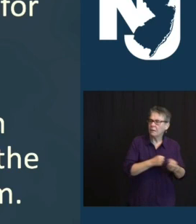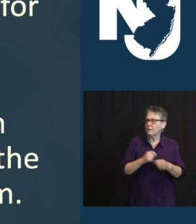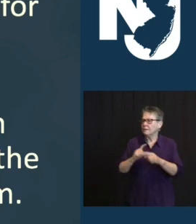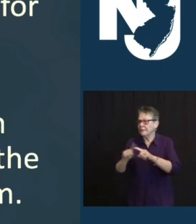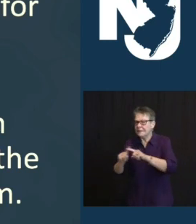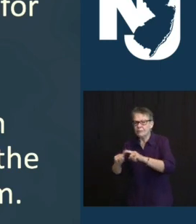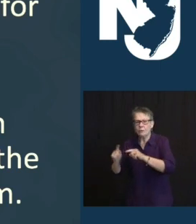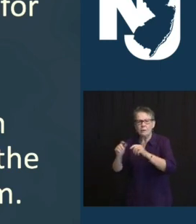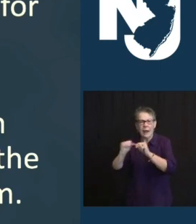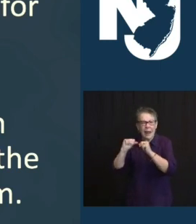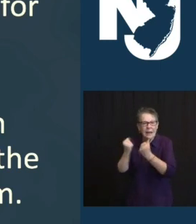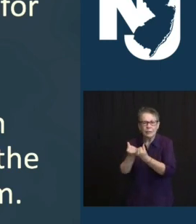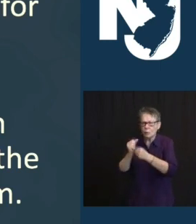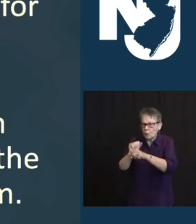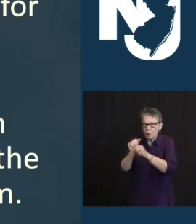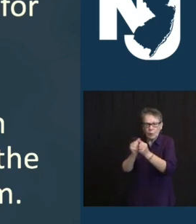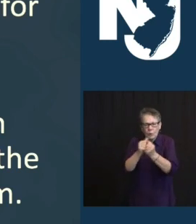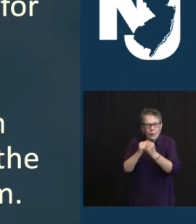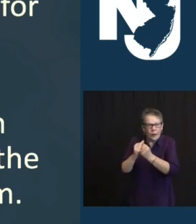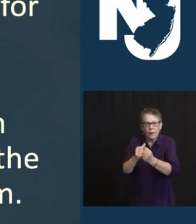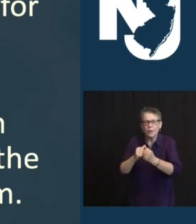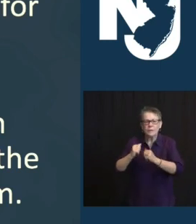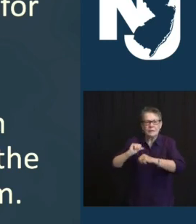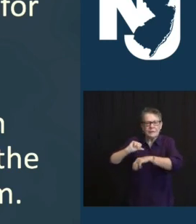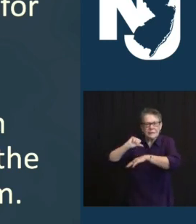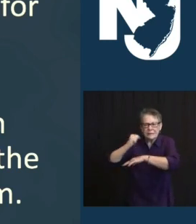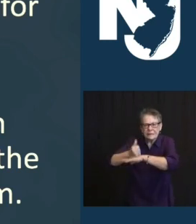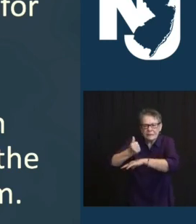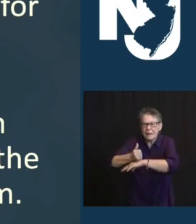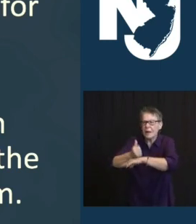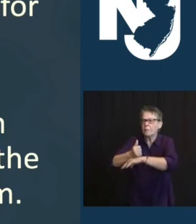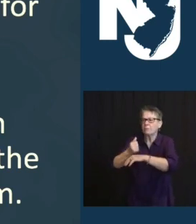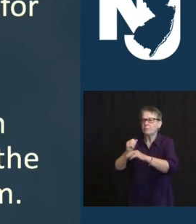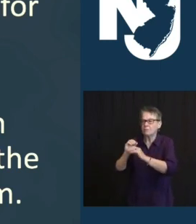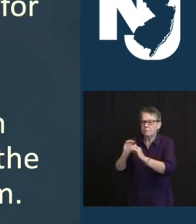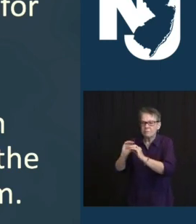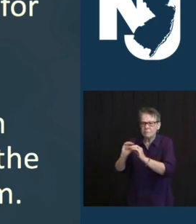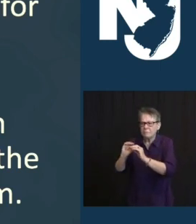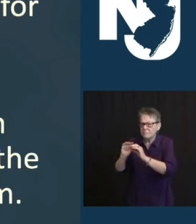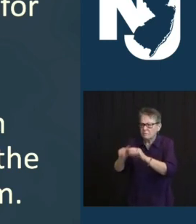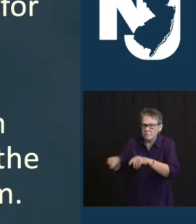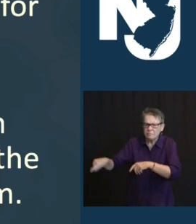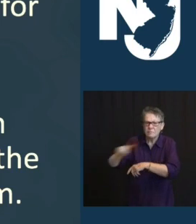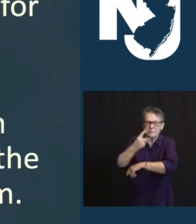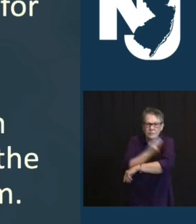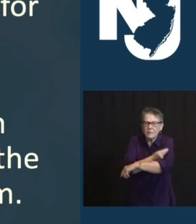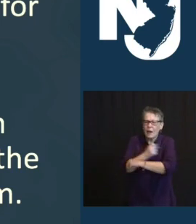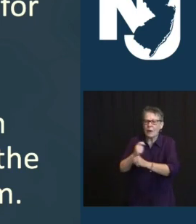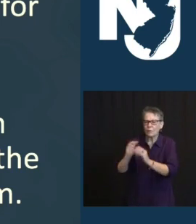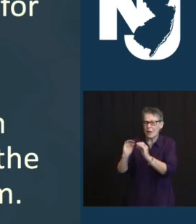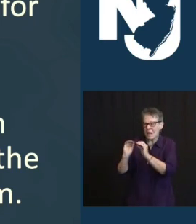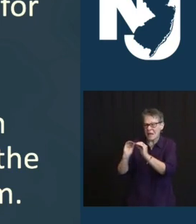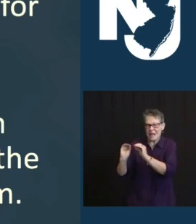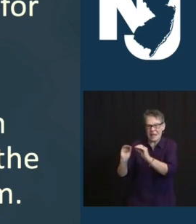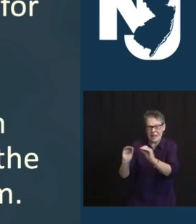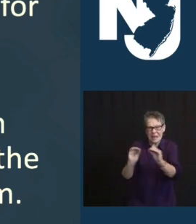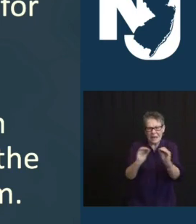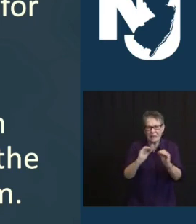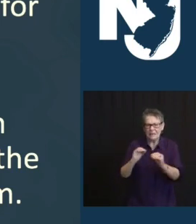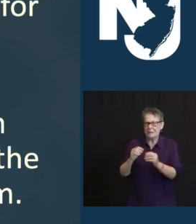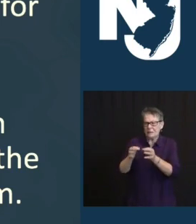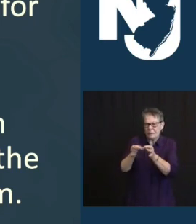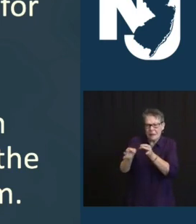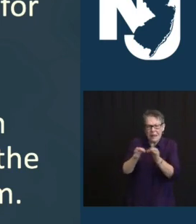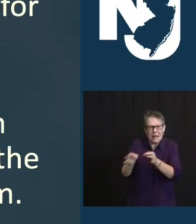THE BEST INTELLIGENCE FROM THESE COMMUNITIES TO EDUCATE OUR OUTREACH EFFORTS. AND TO THAT EXTENT, JUDY, THERE'S A GREAT PARTNERSHIP WE HAVEN'T